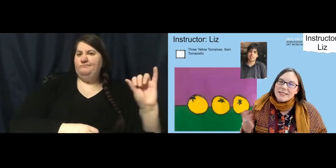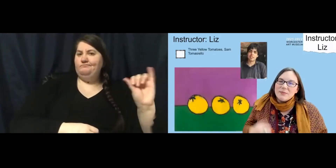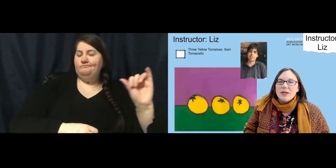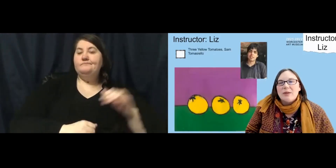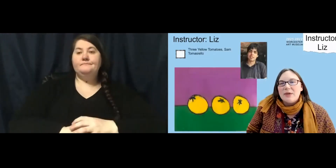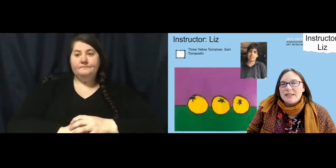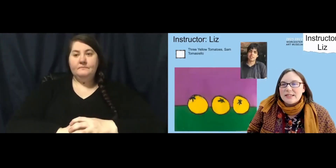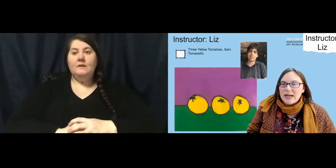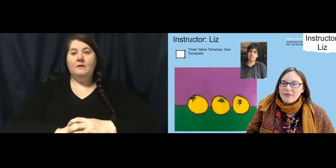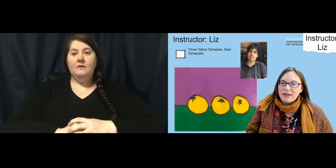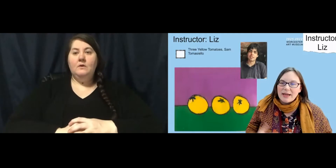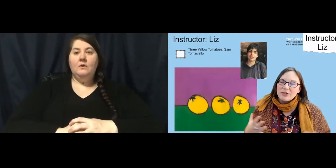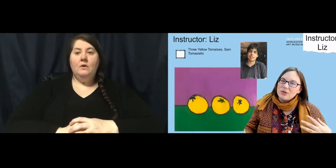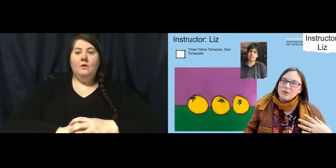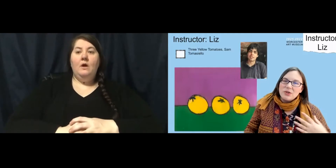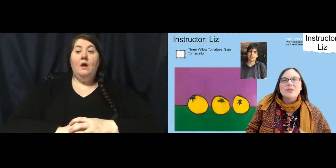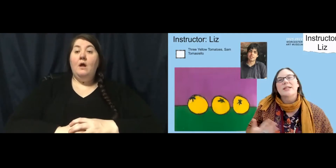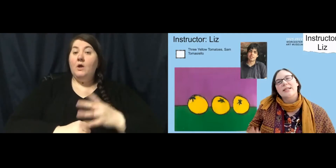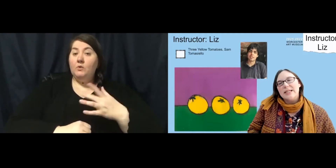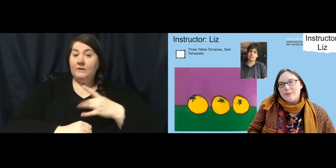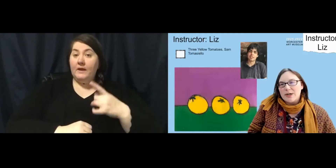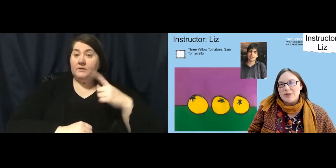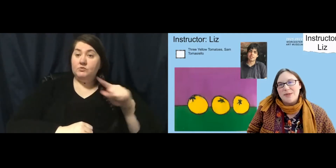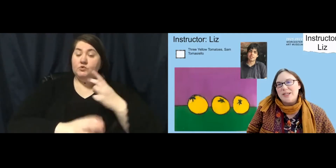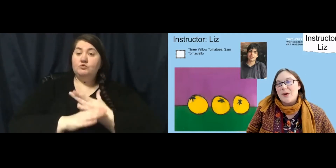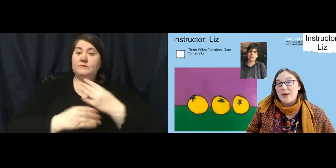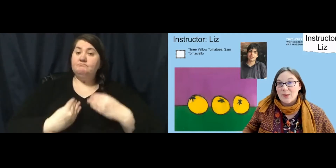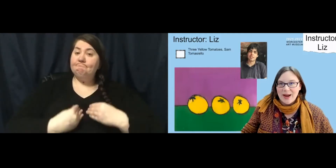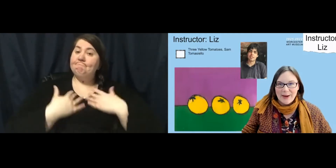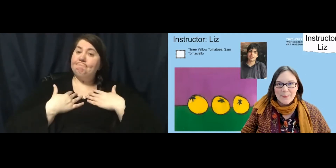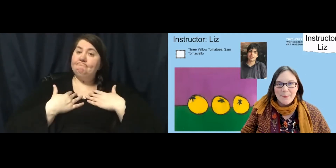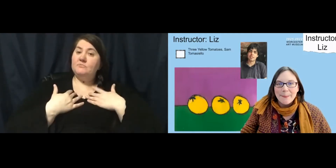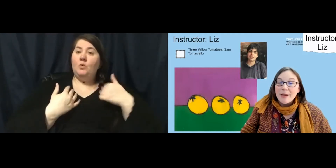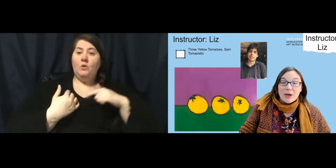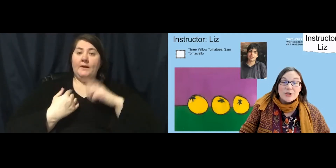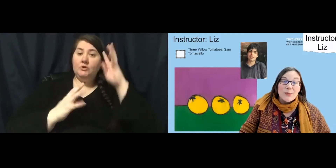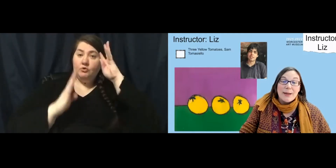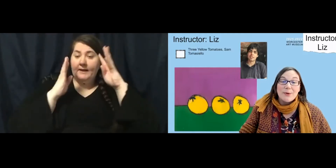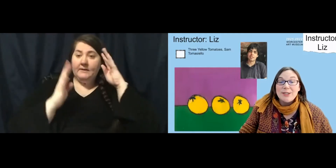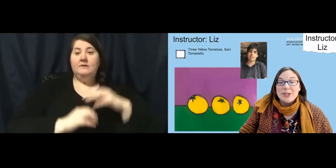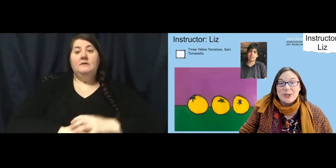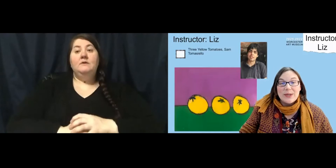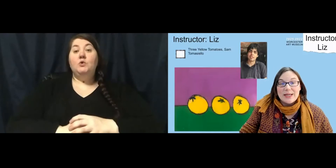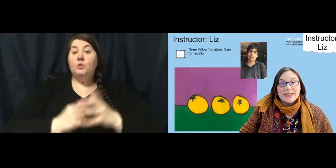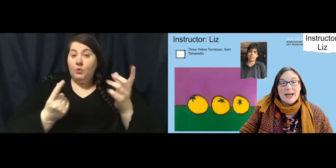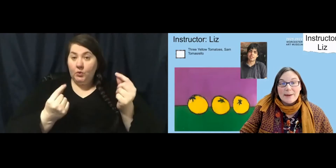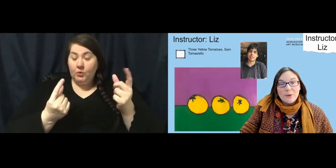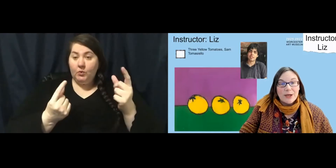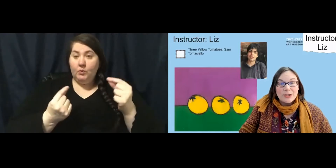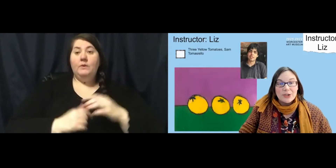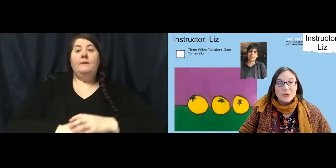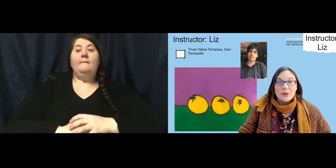This is one of the pieces that I would like to use as an inspiration piece while we create. So what I'm going to do is